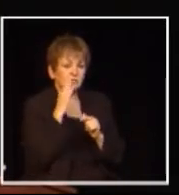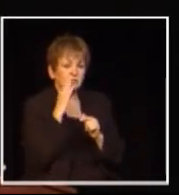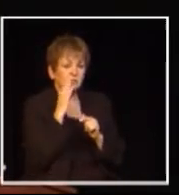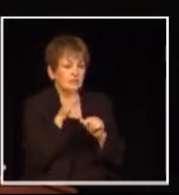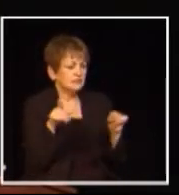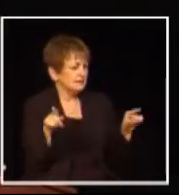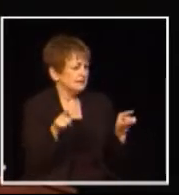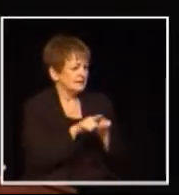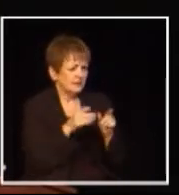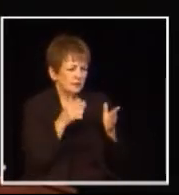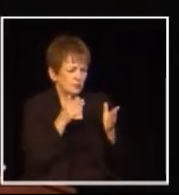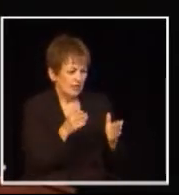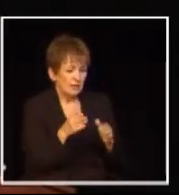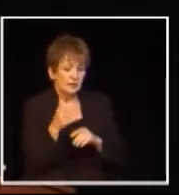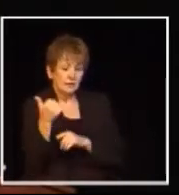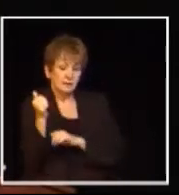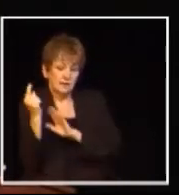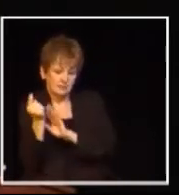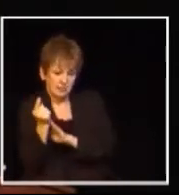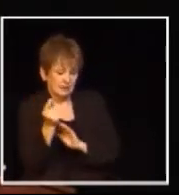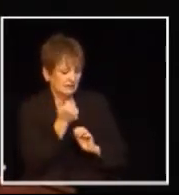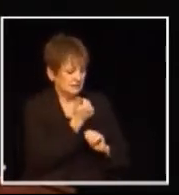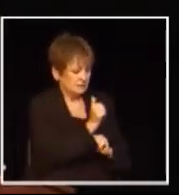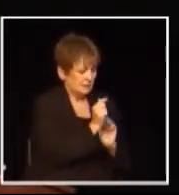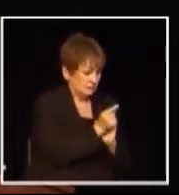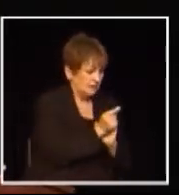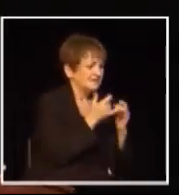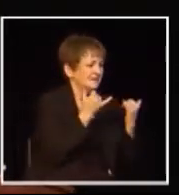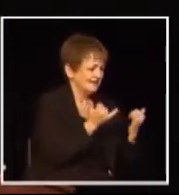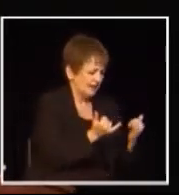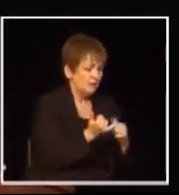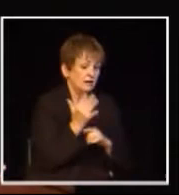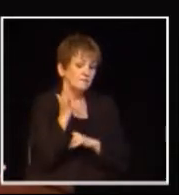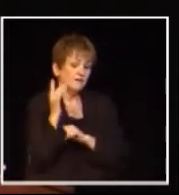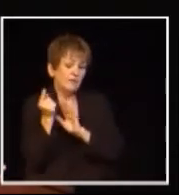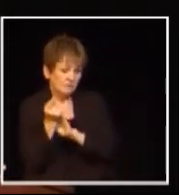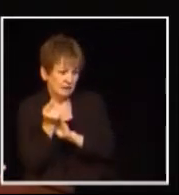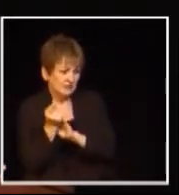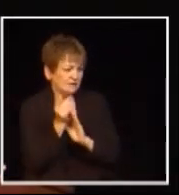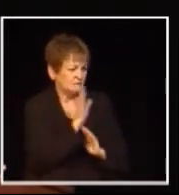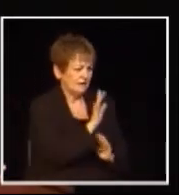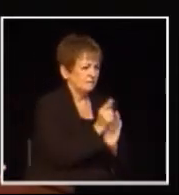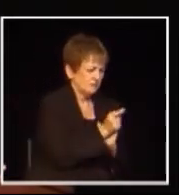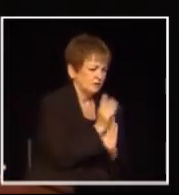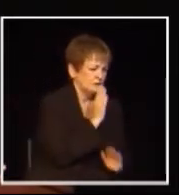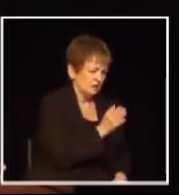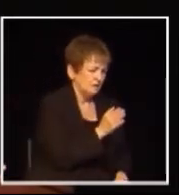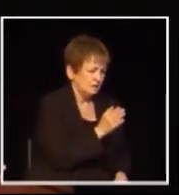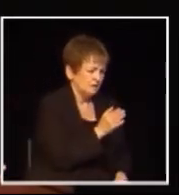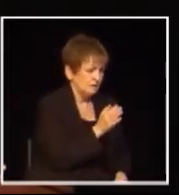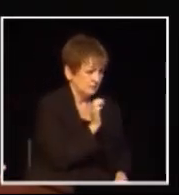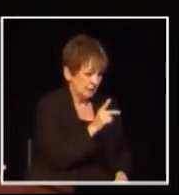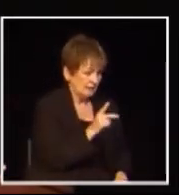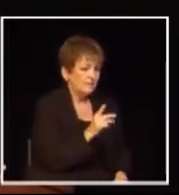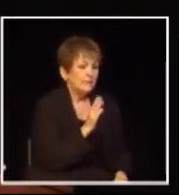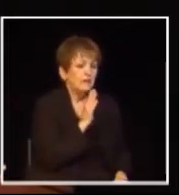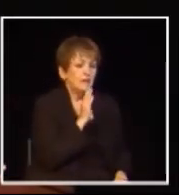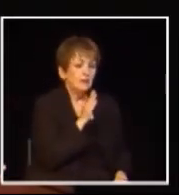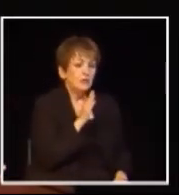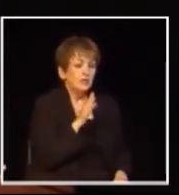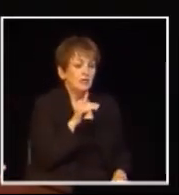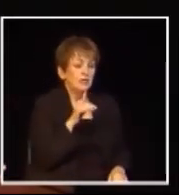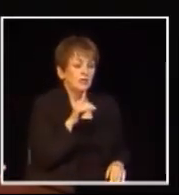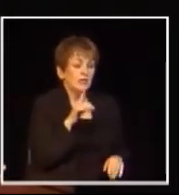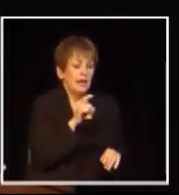order to do that and we will follow the same order of presentation as we did for the first part of the